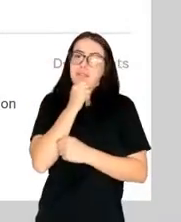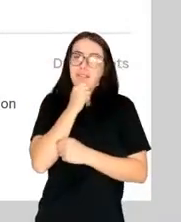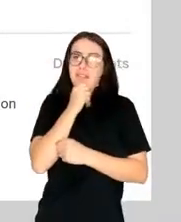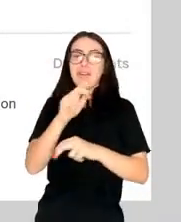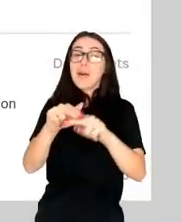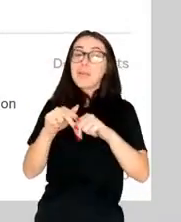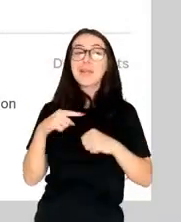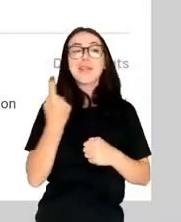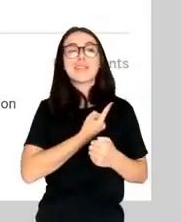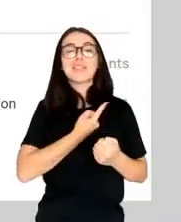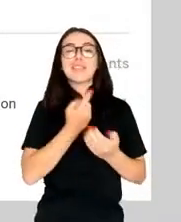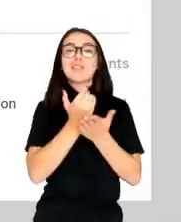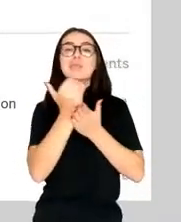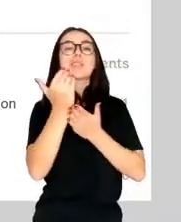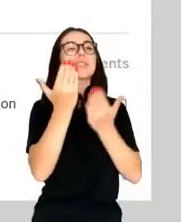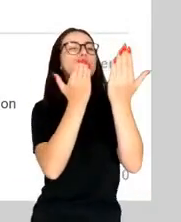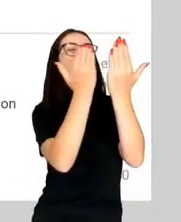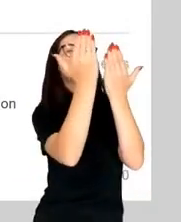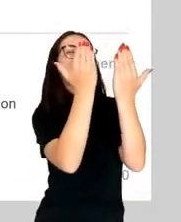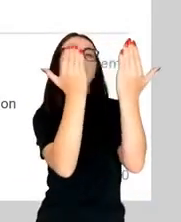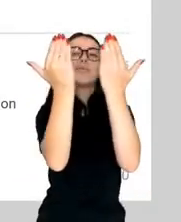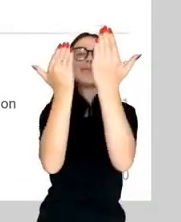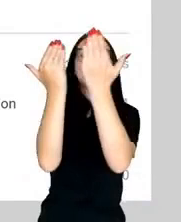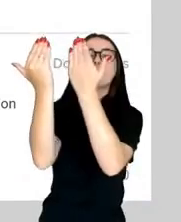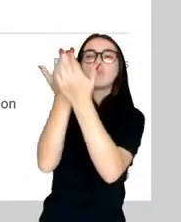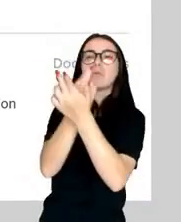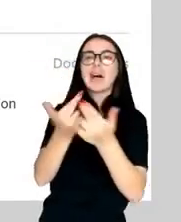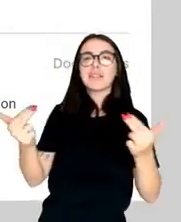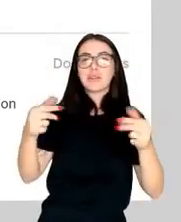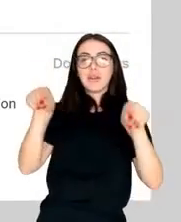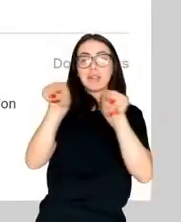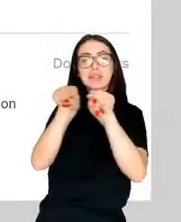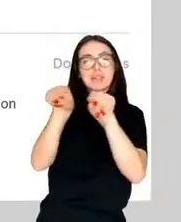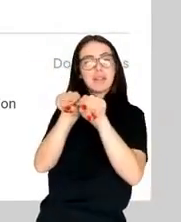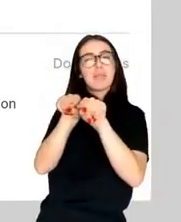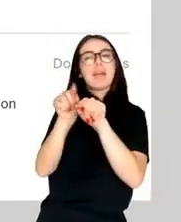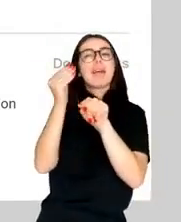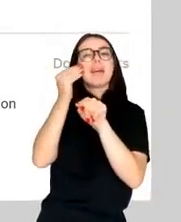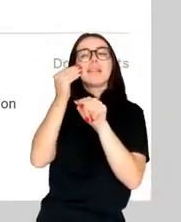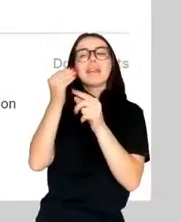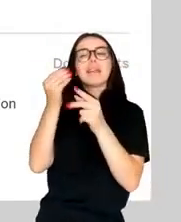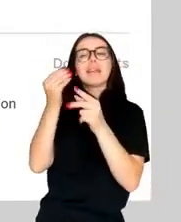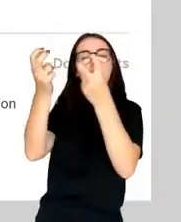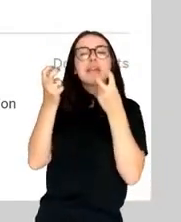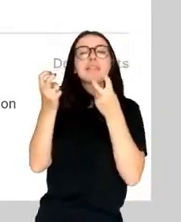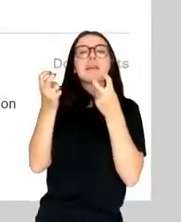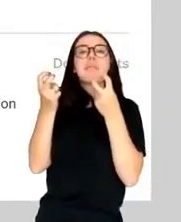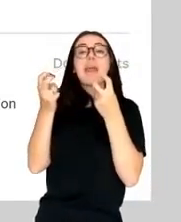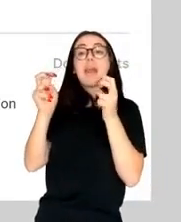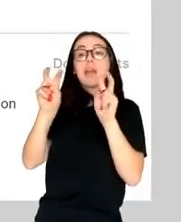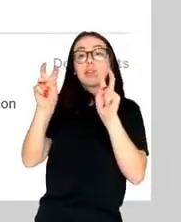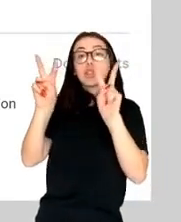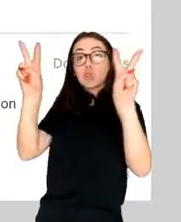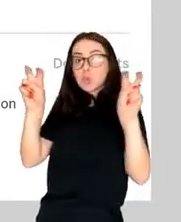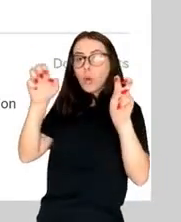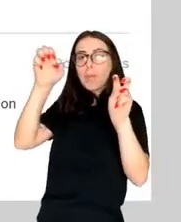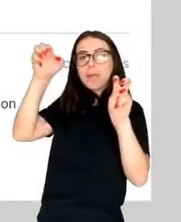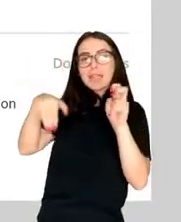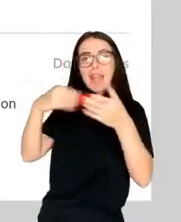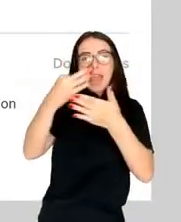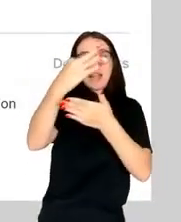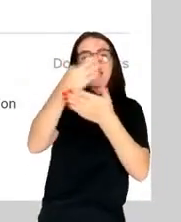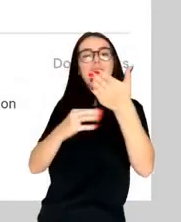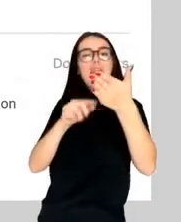only would text be extracted from difficult document formats, but all the people and the organizations and places would be extracted and